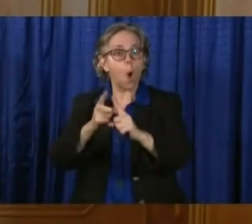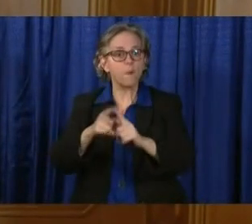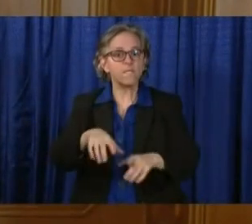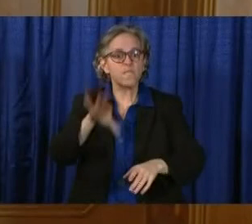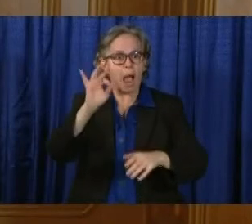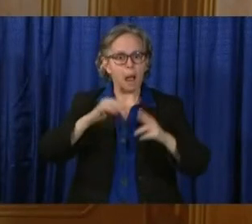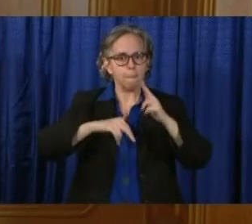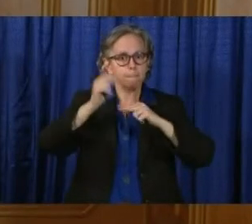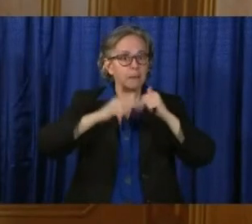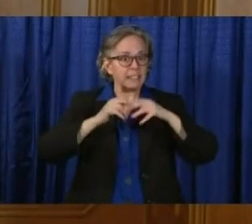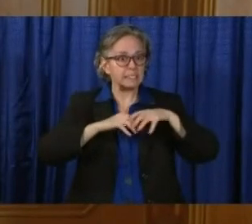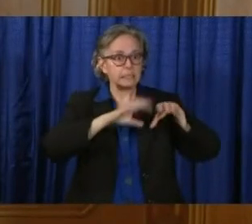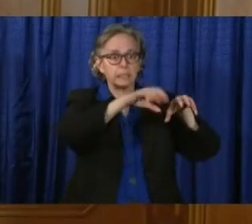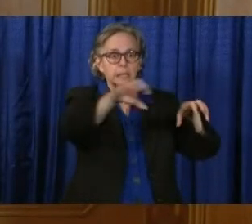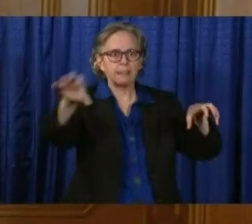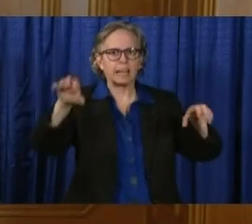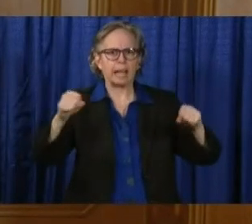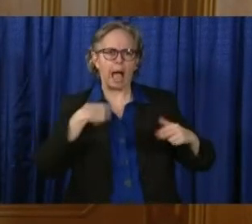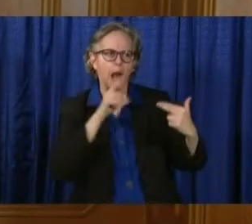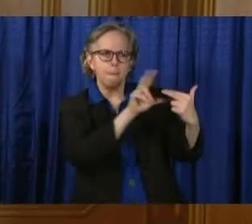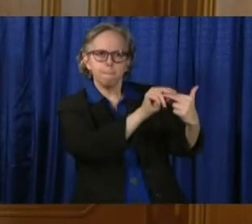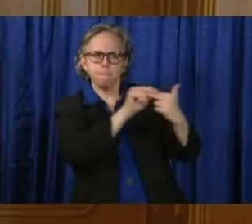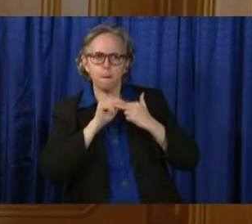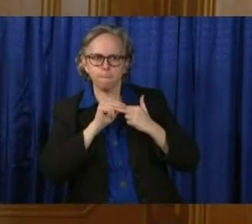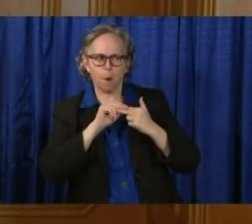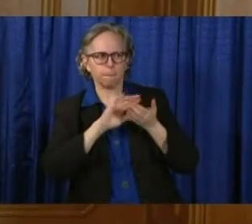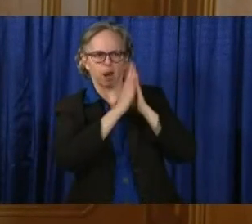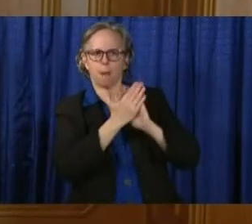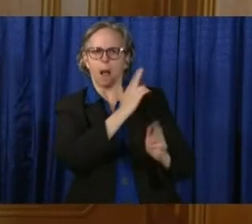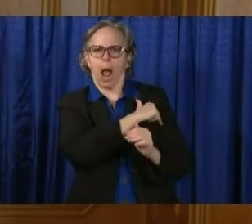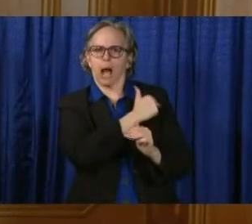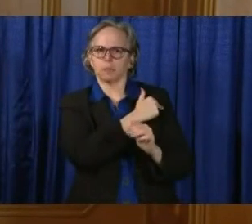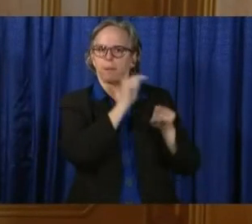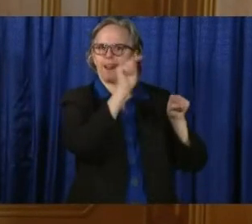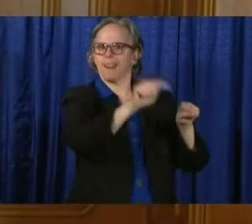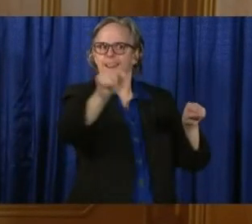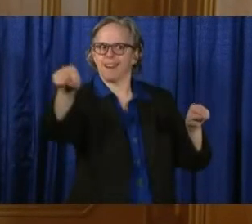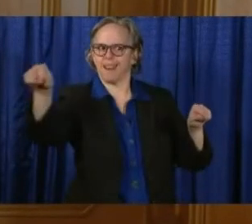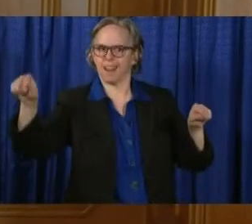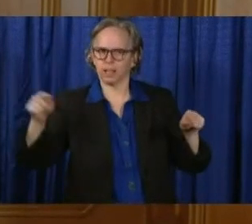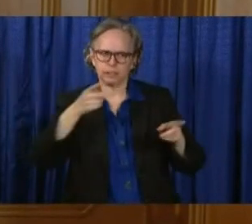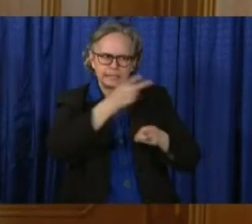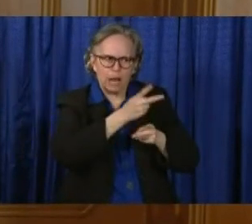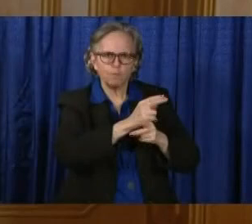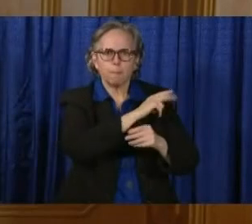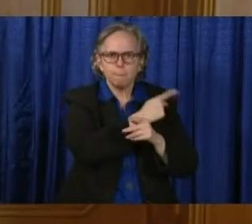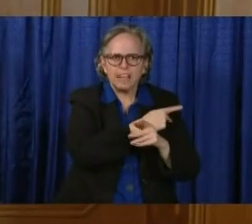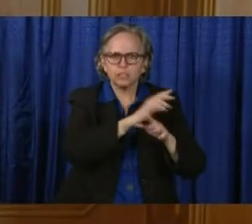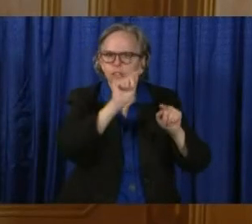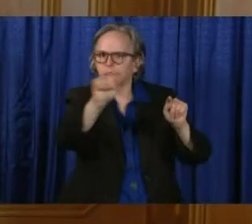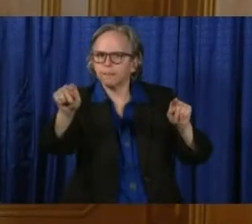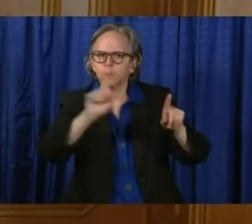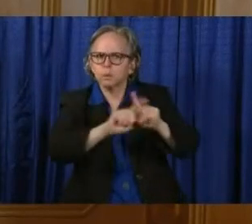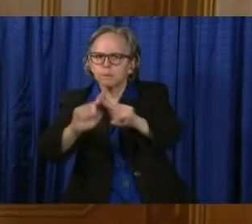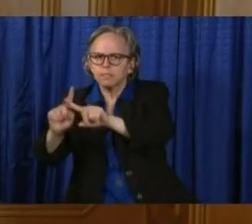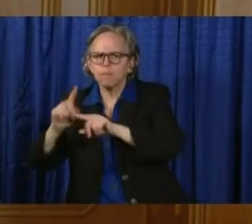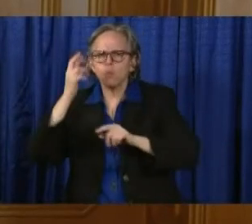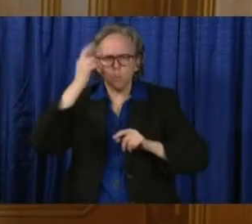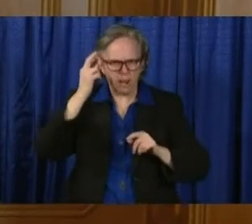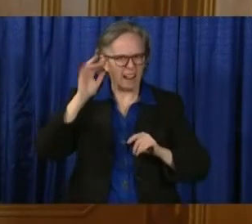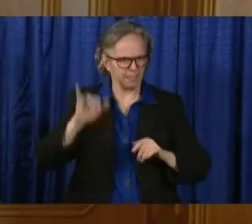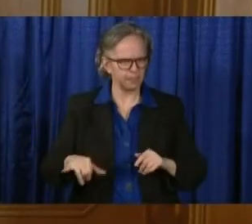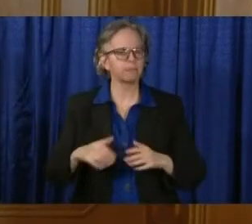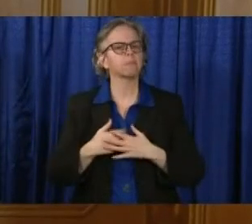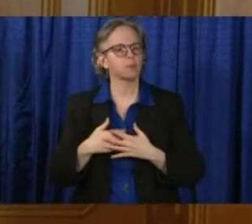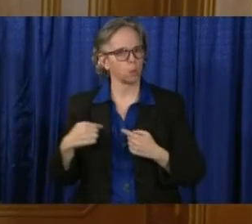patients. After visiting various locations and taking a hard look at this, looking at things